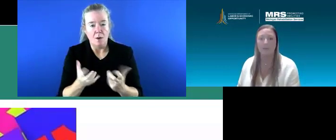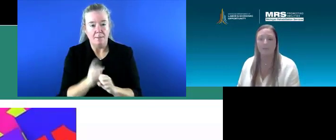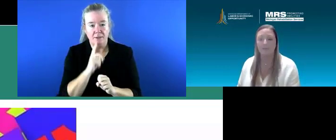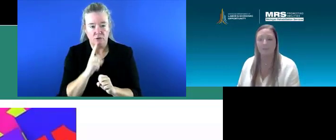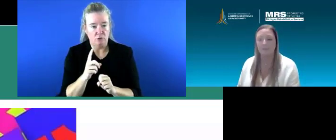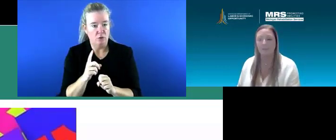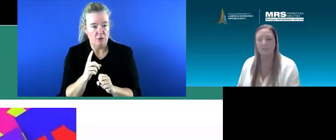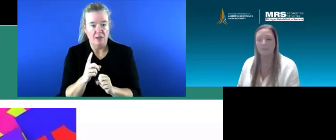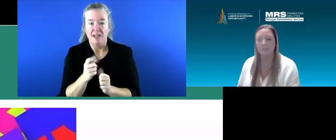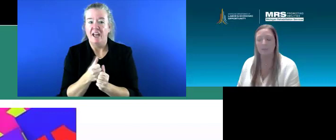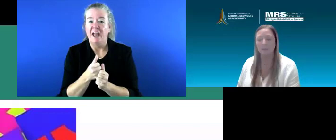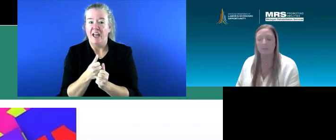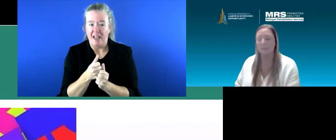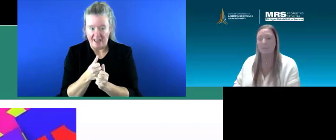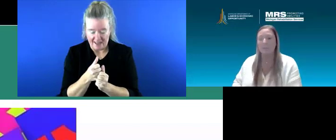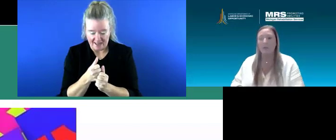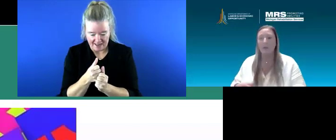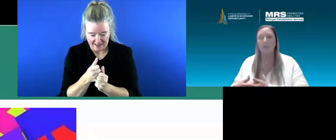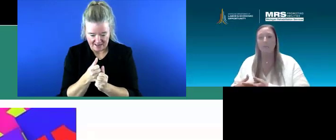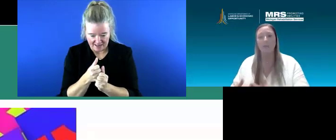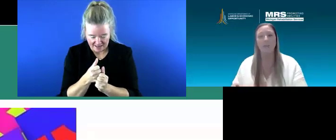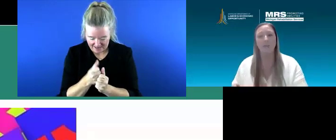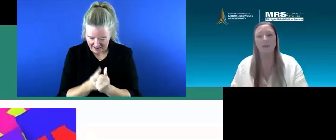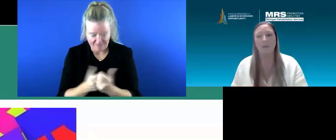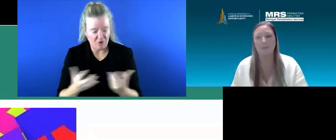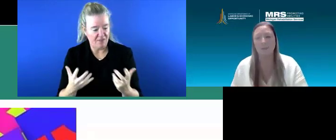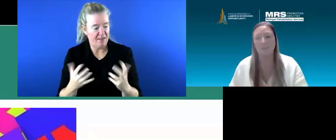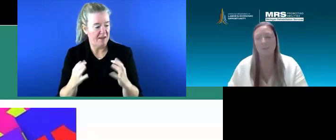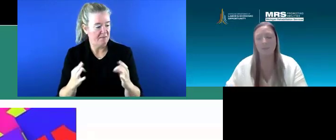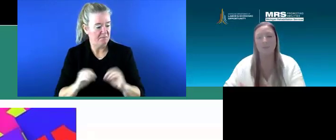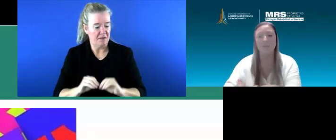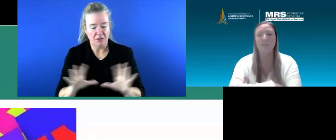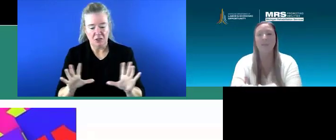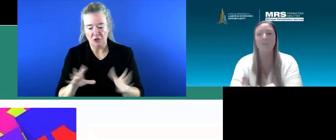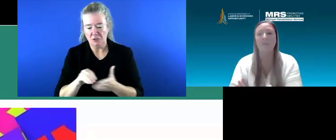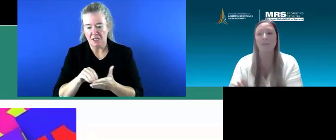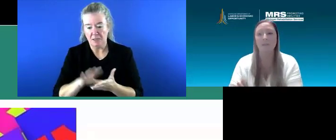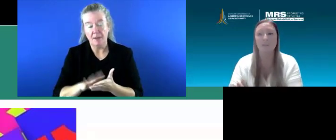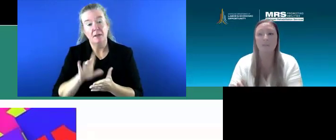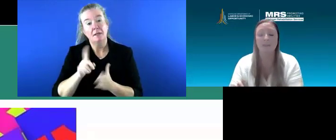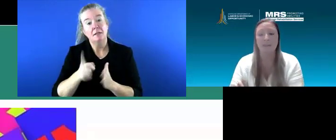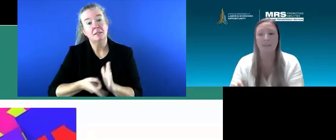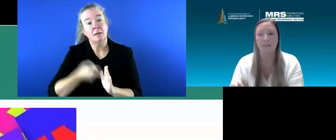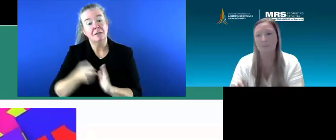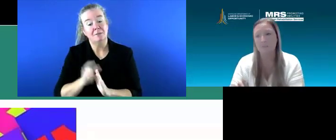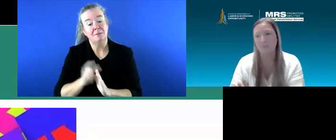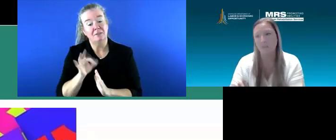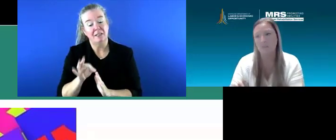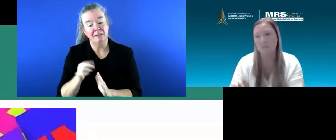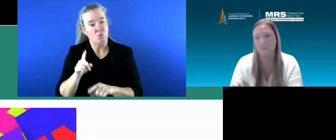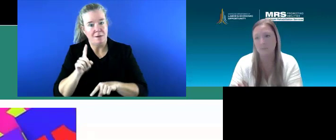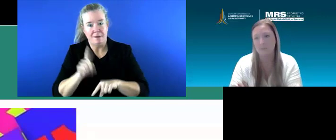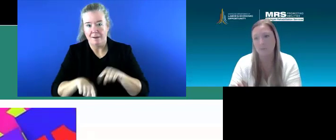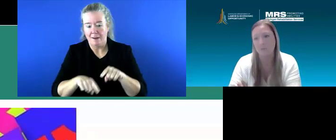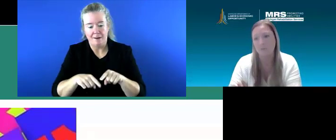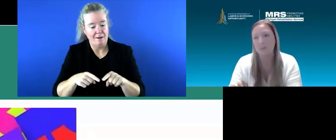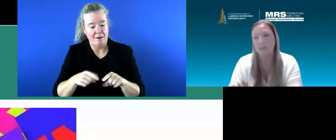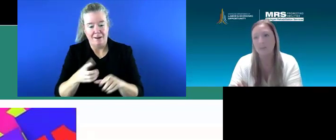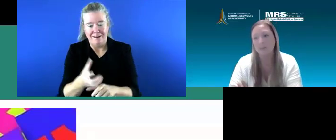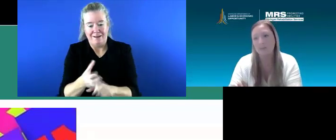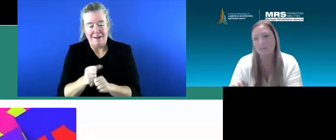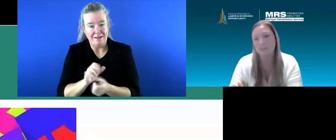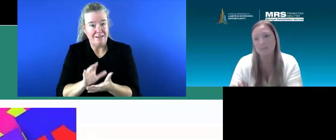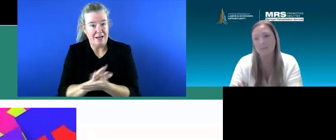that everything is clear and documented. Sometimes if we cannot get documentation